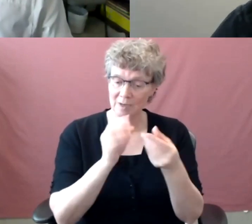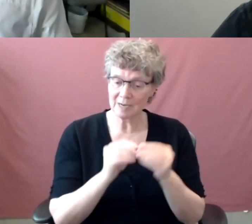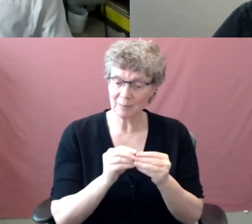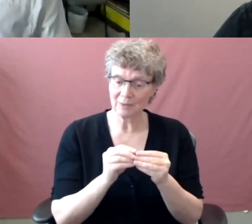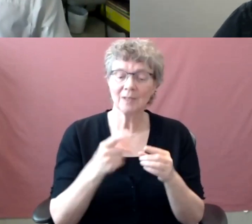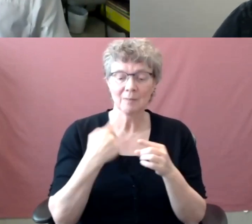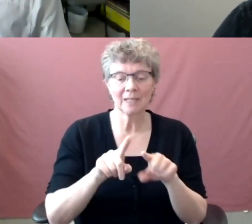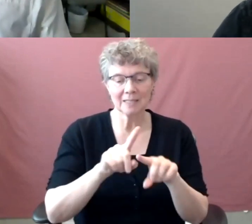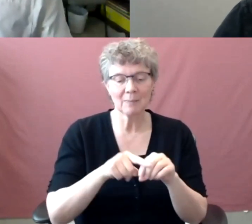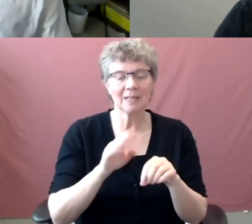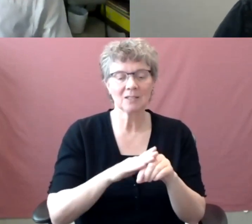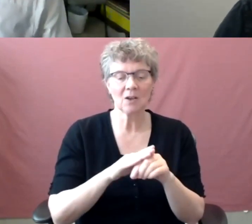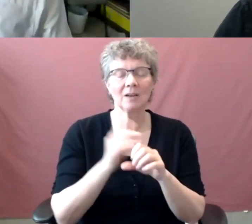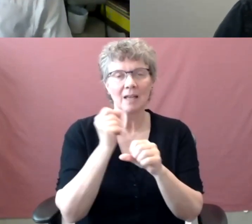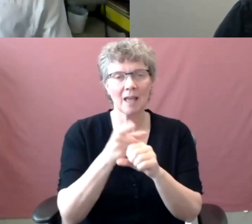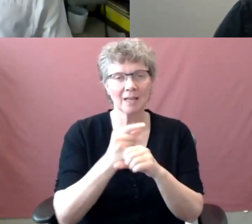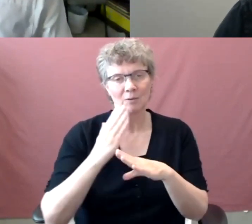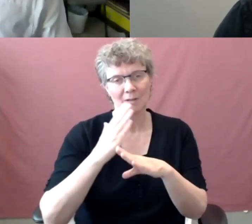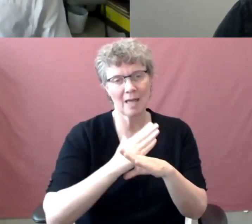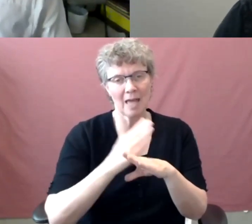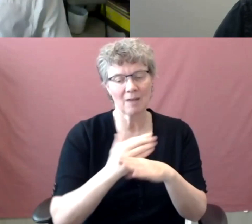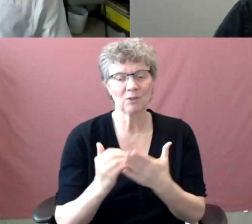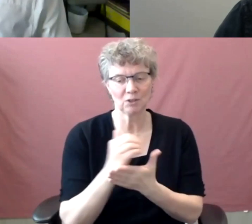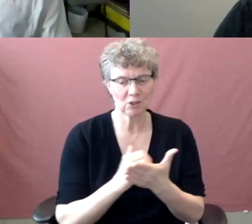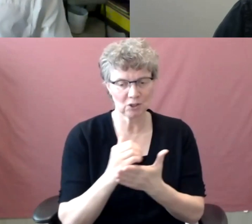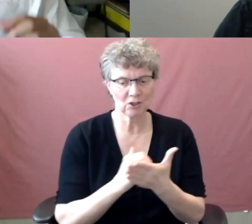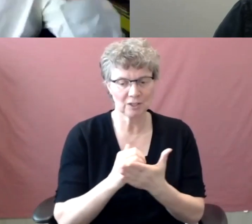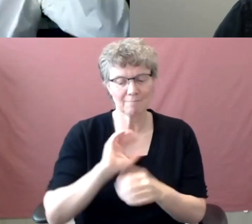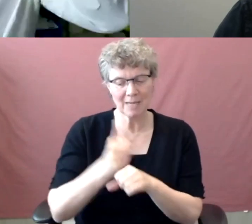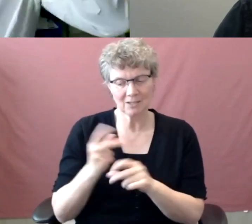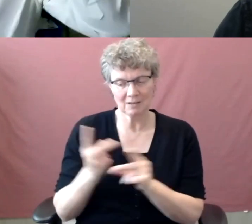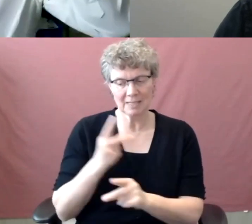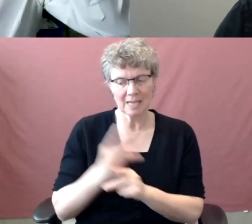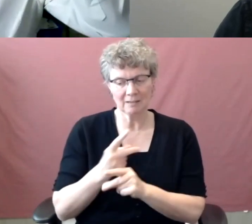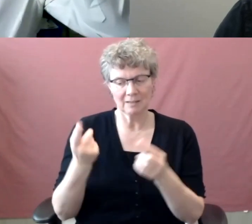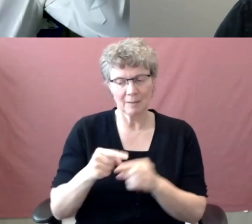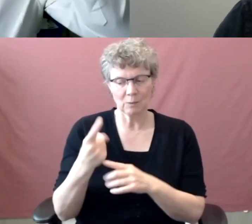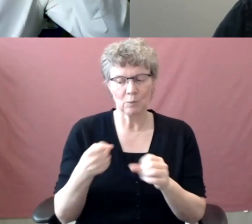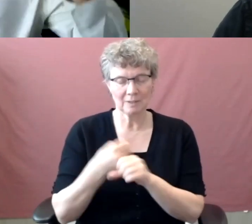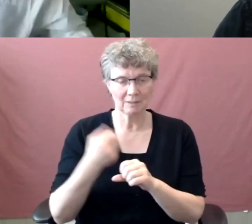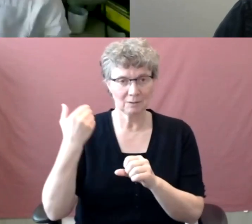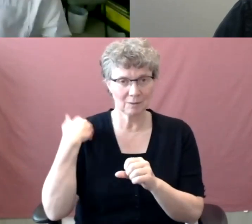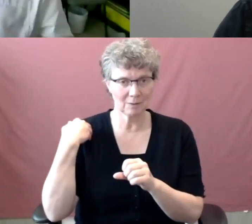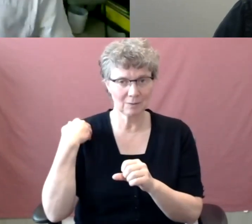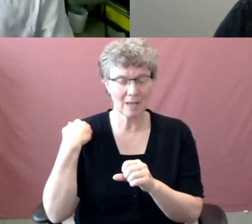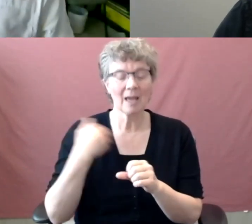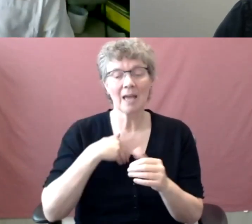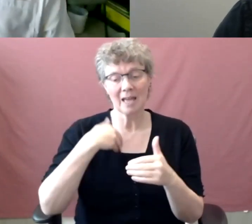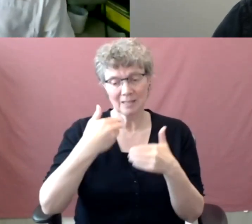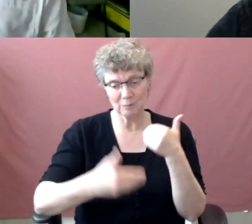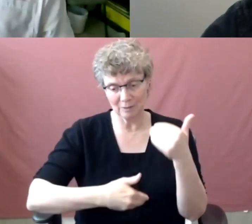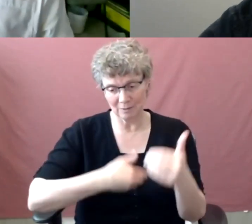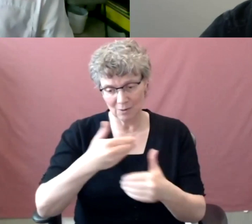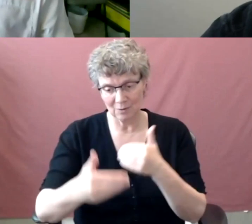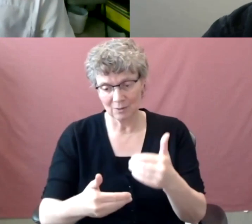to a calculation that was done now close to a year ago. And so as we move through and we learn more, you know, we, we just find out that that